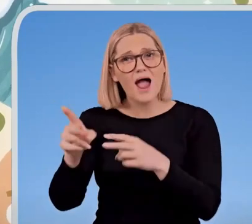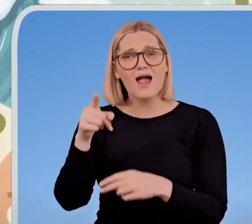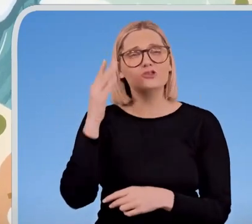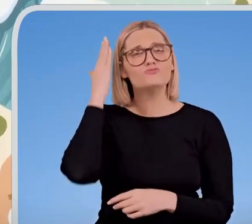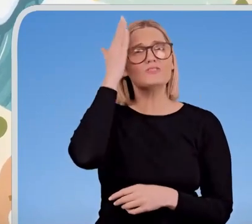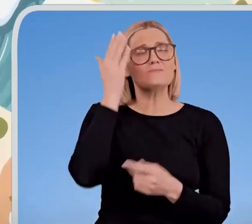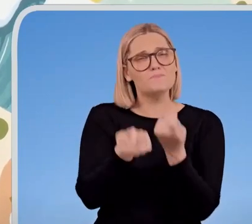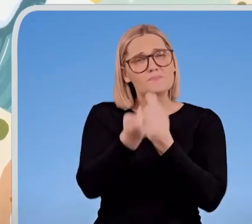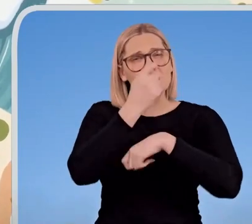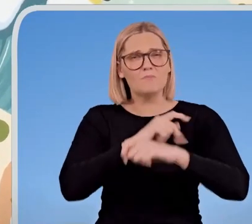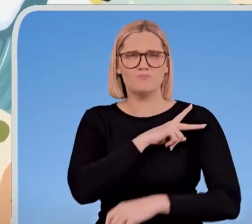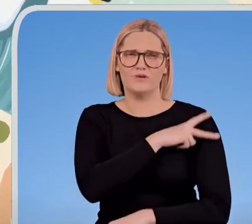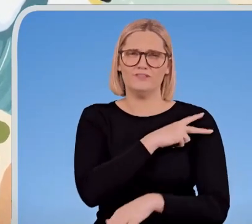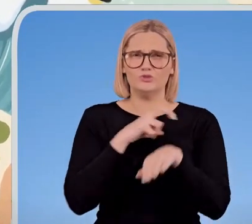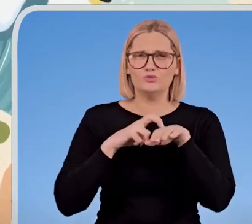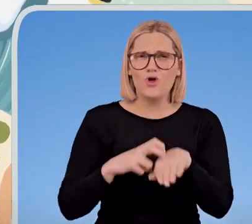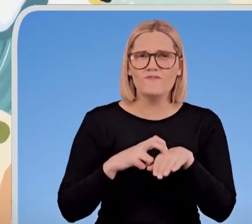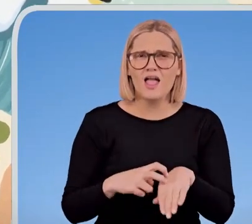he had envied all those years ago.